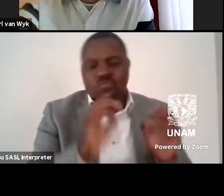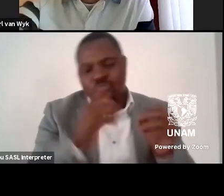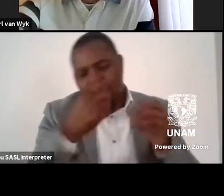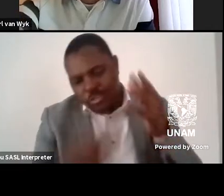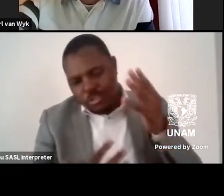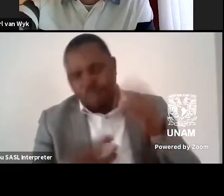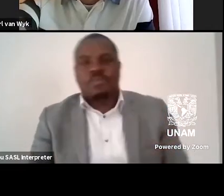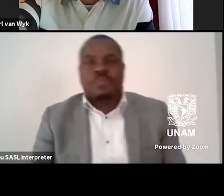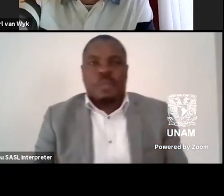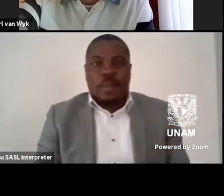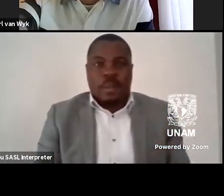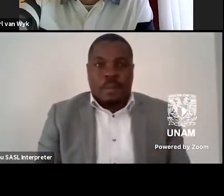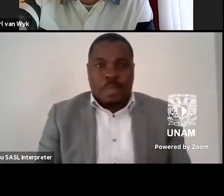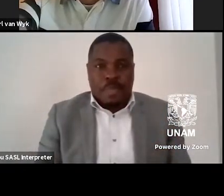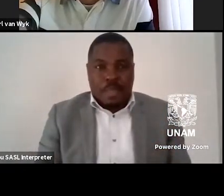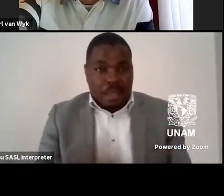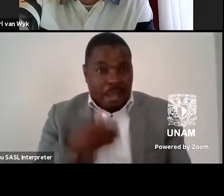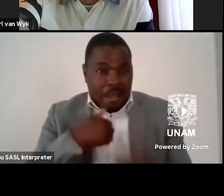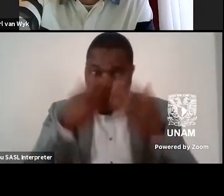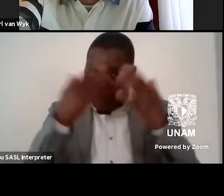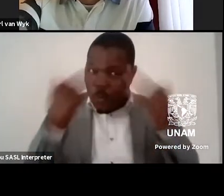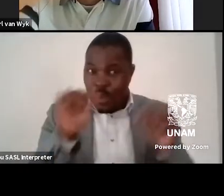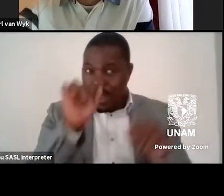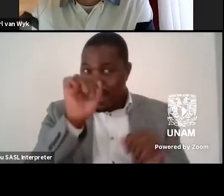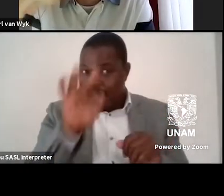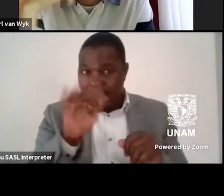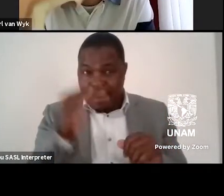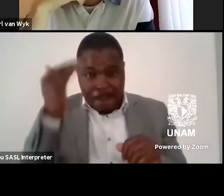I don't know if that does make sense.